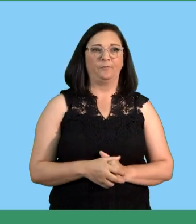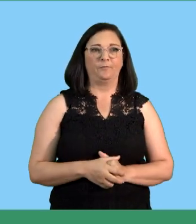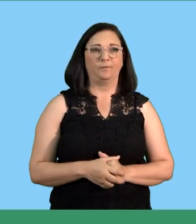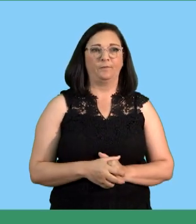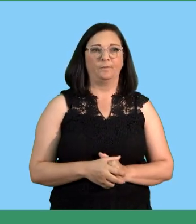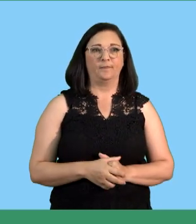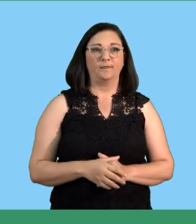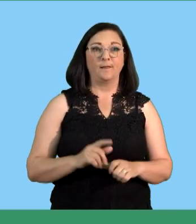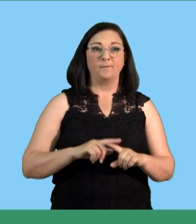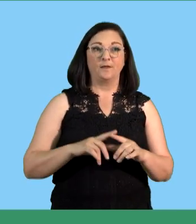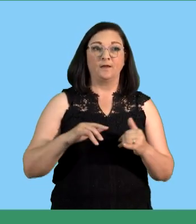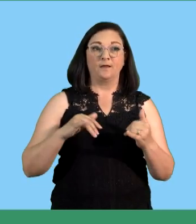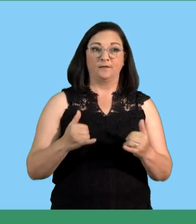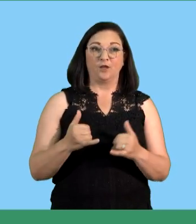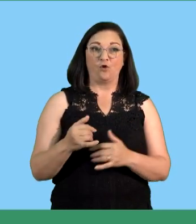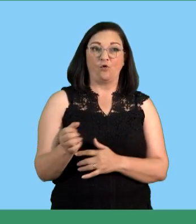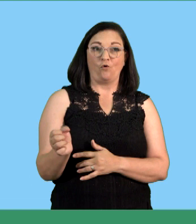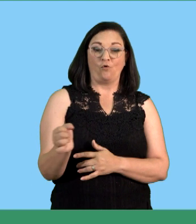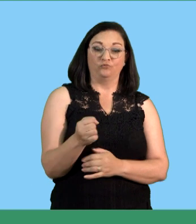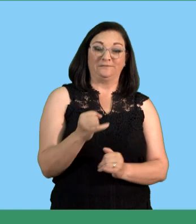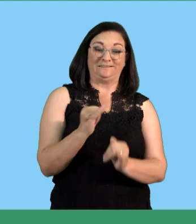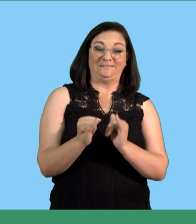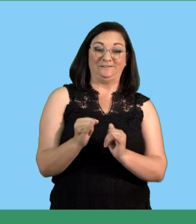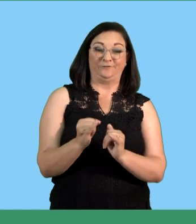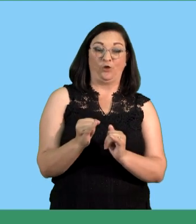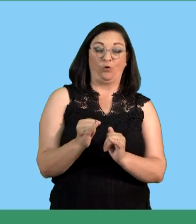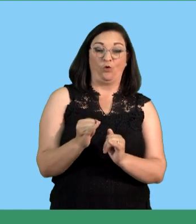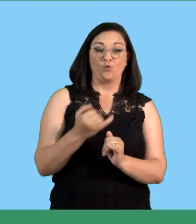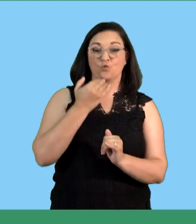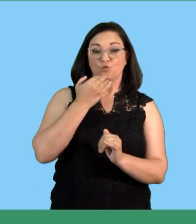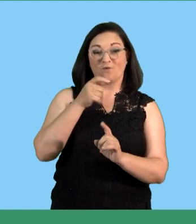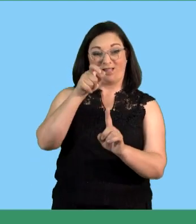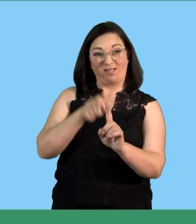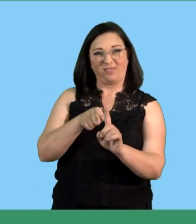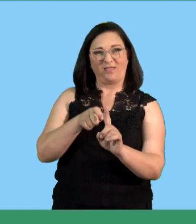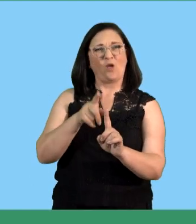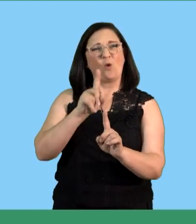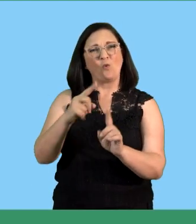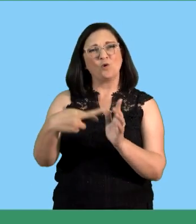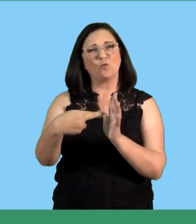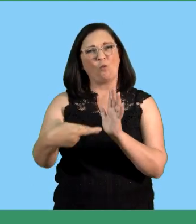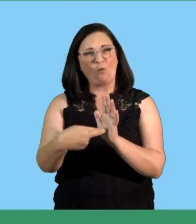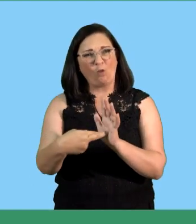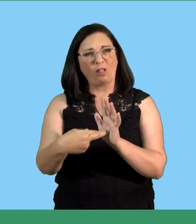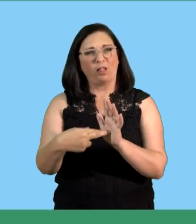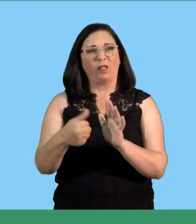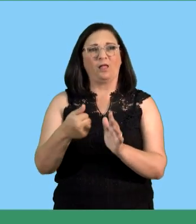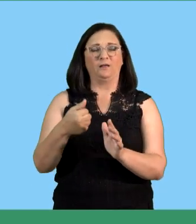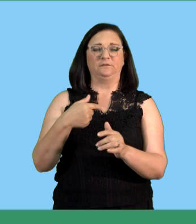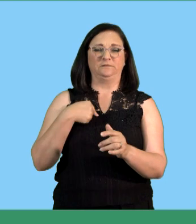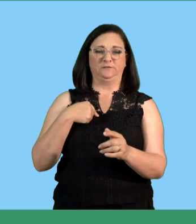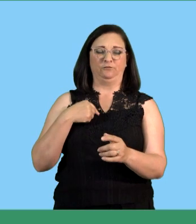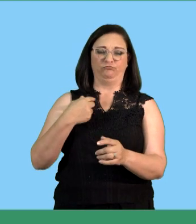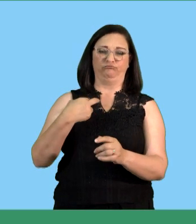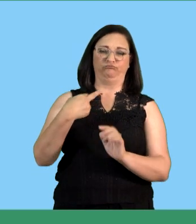interviewer before and during the interview and also discuss the role of the interviewee during the